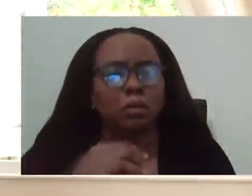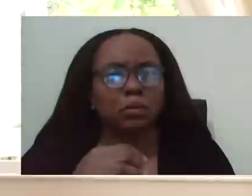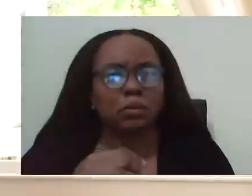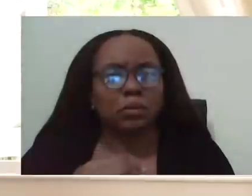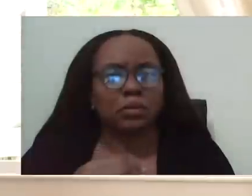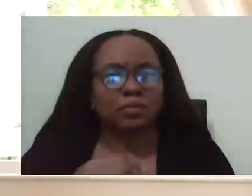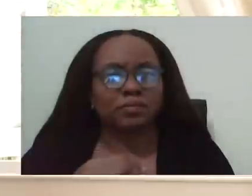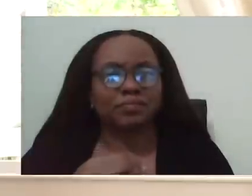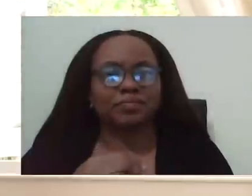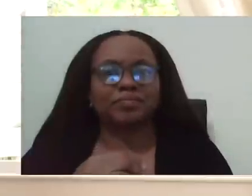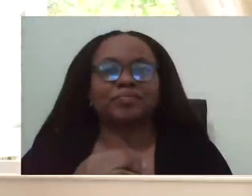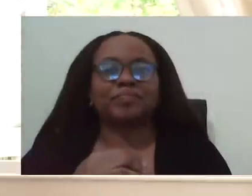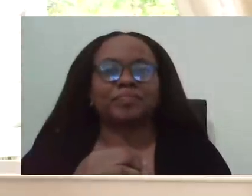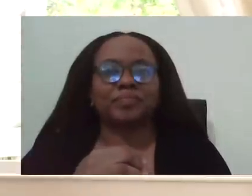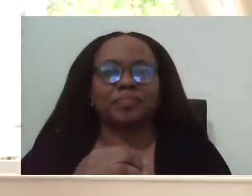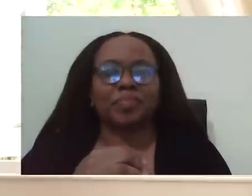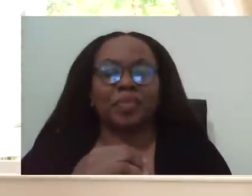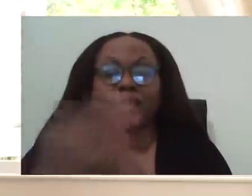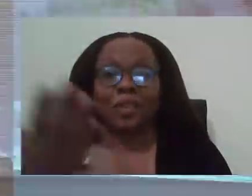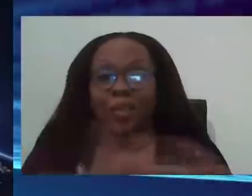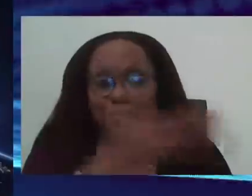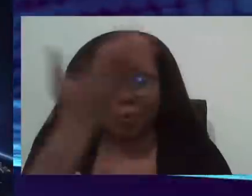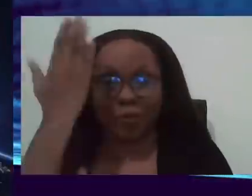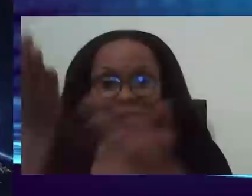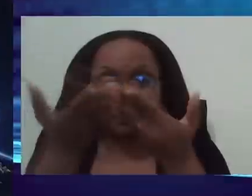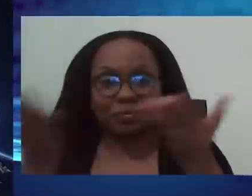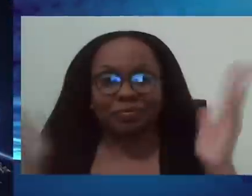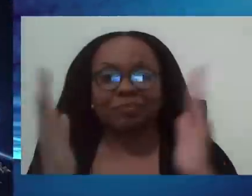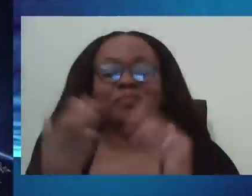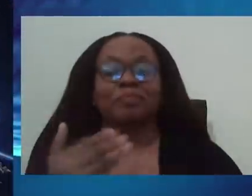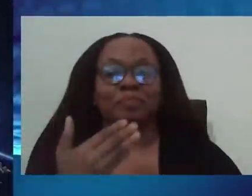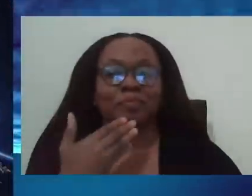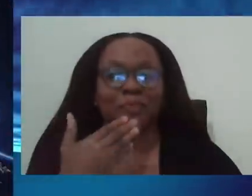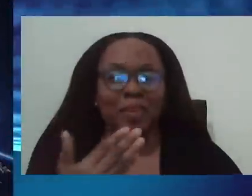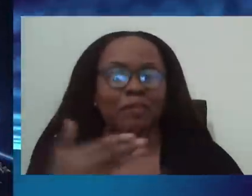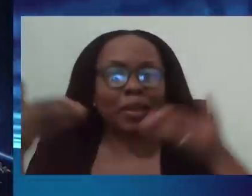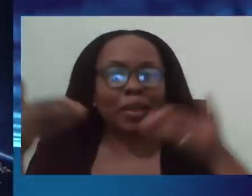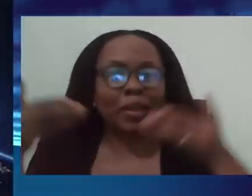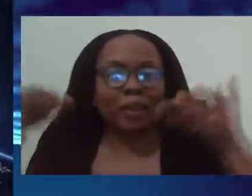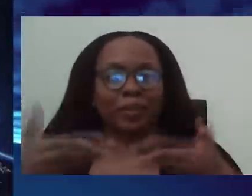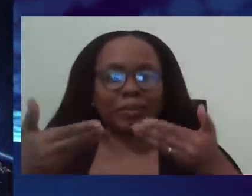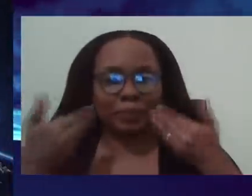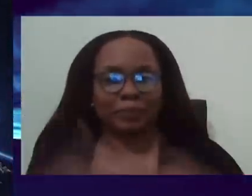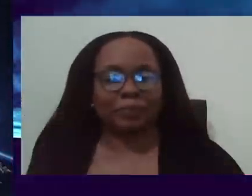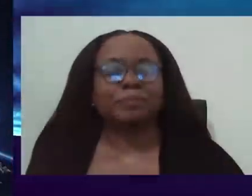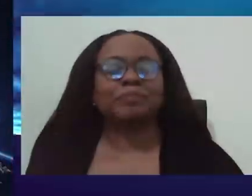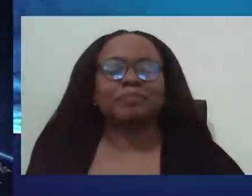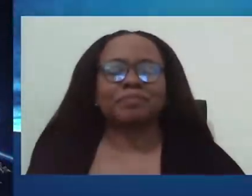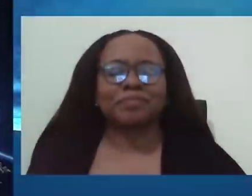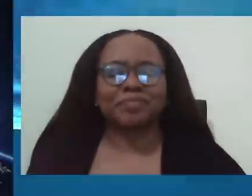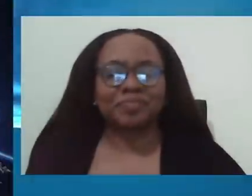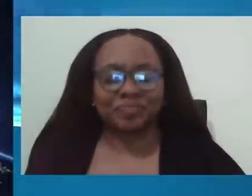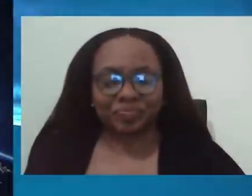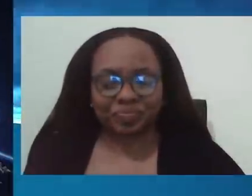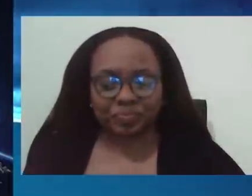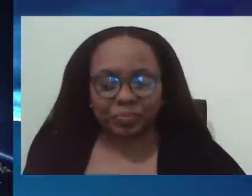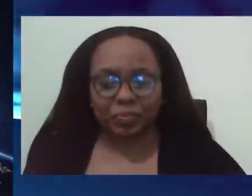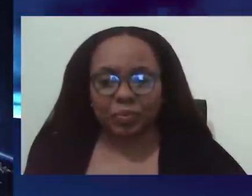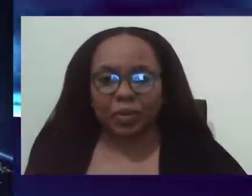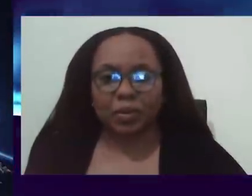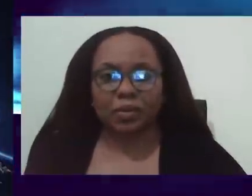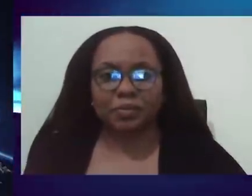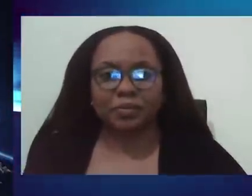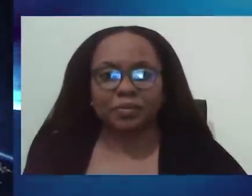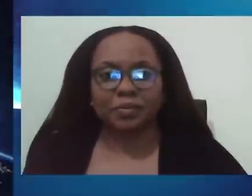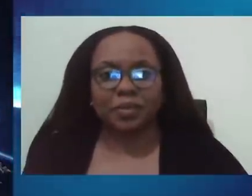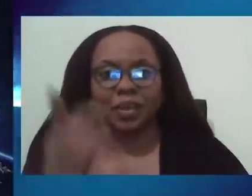Good morning, everybody. And thank you, David, for having me. Yes, it has, it has been a labor of love. I